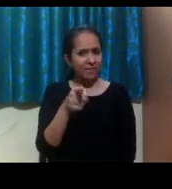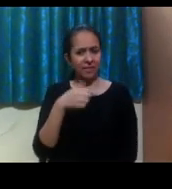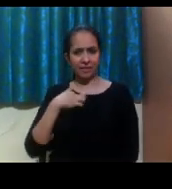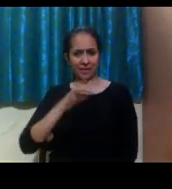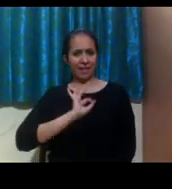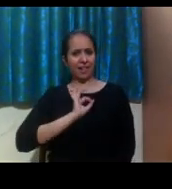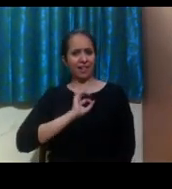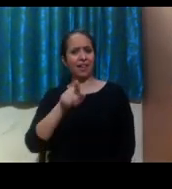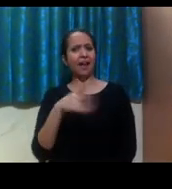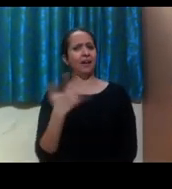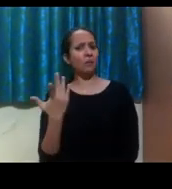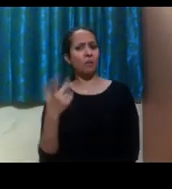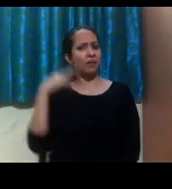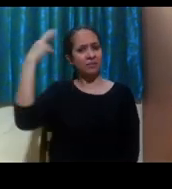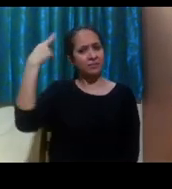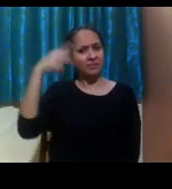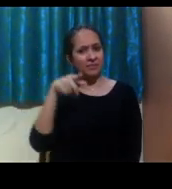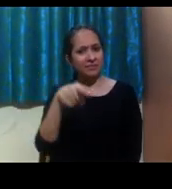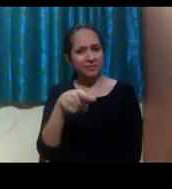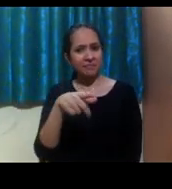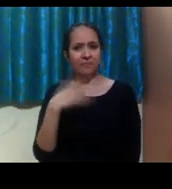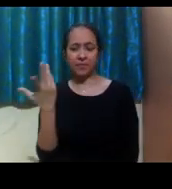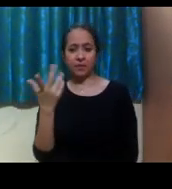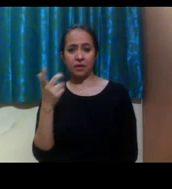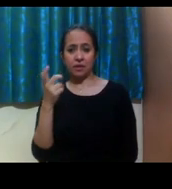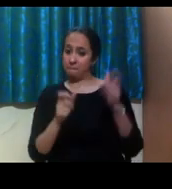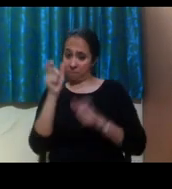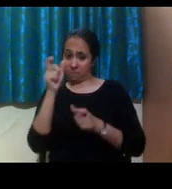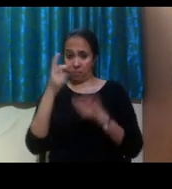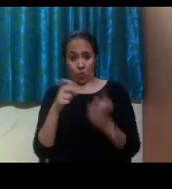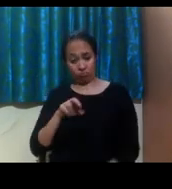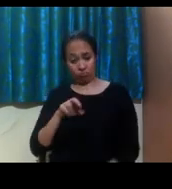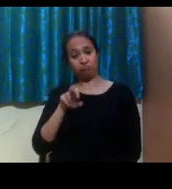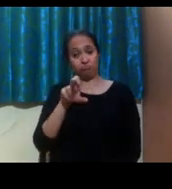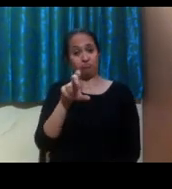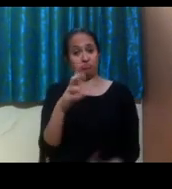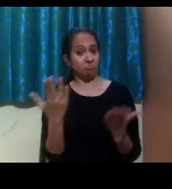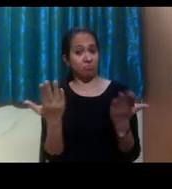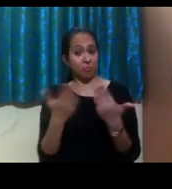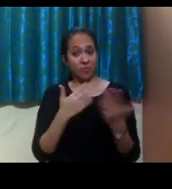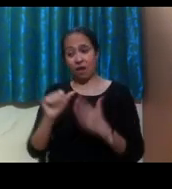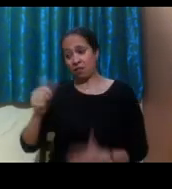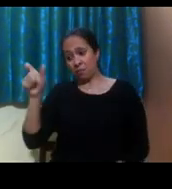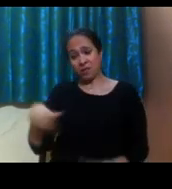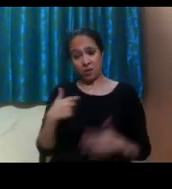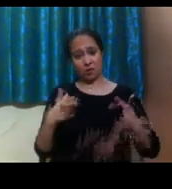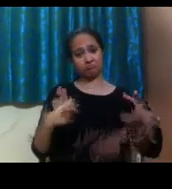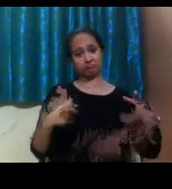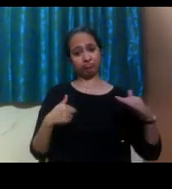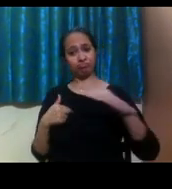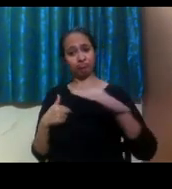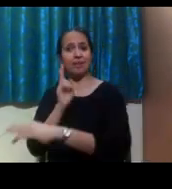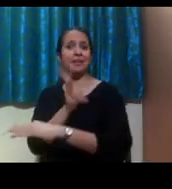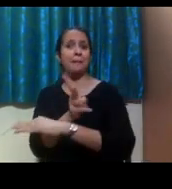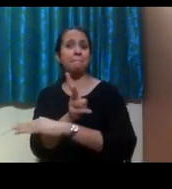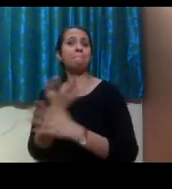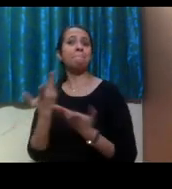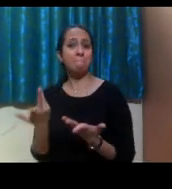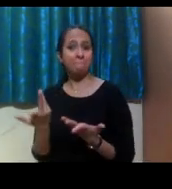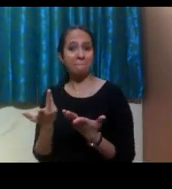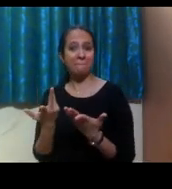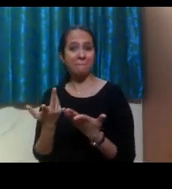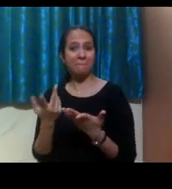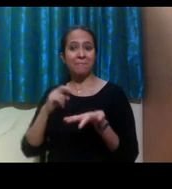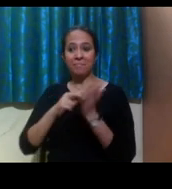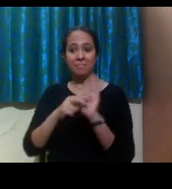image is that, you know, if you're someone who can use the stairs, you can use the stairs, but if you're someone who needs a ramp, you can use the ramp, but it all goes to the